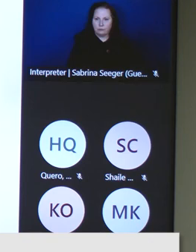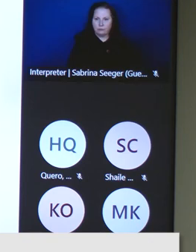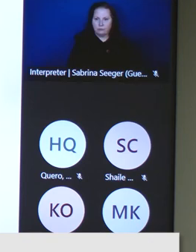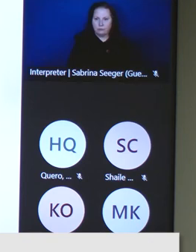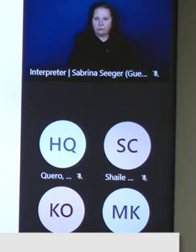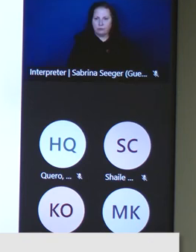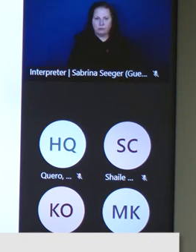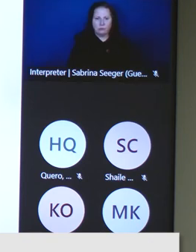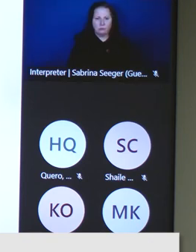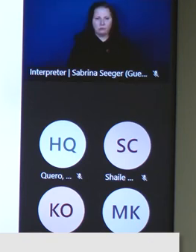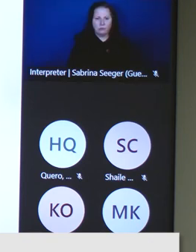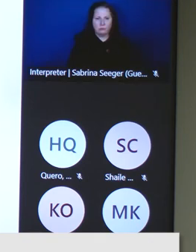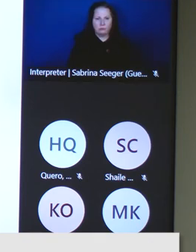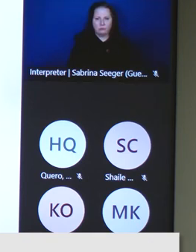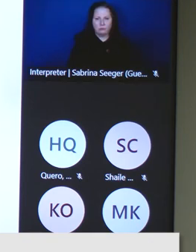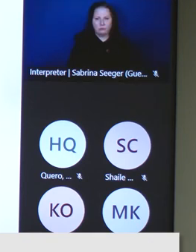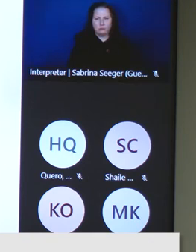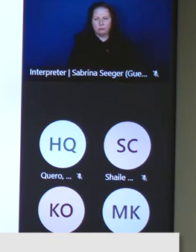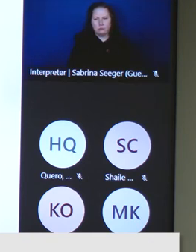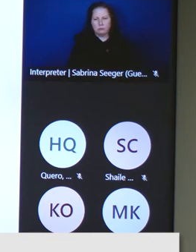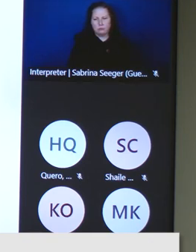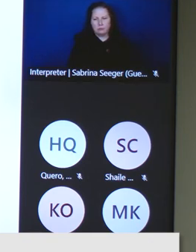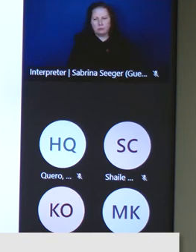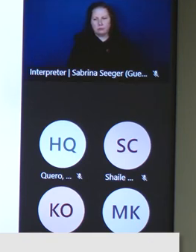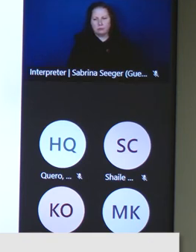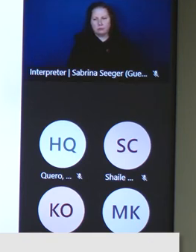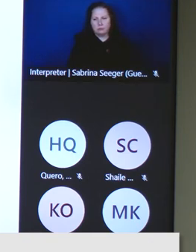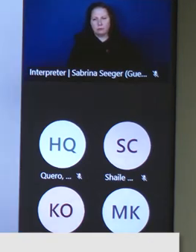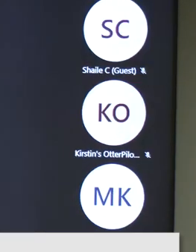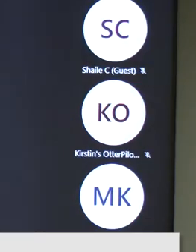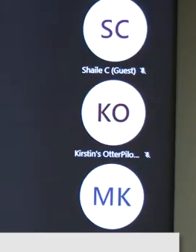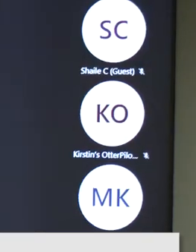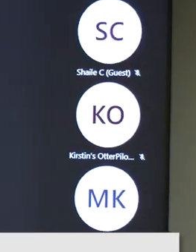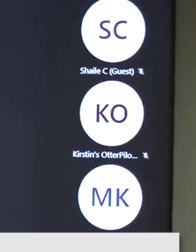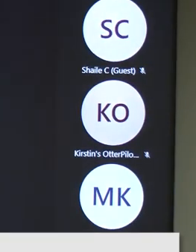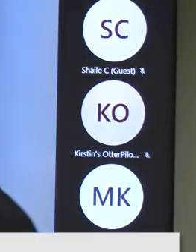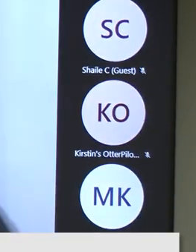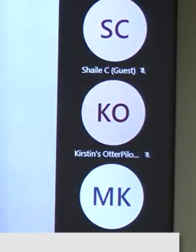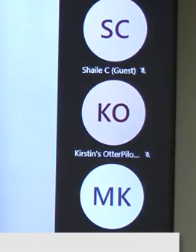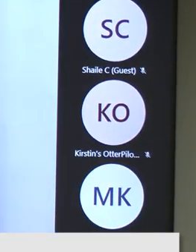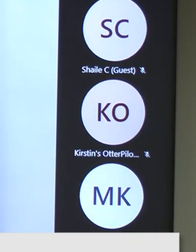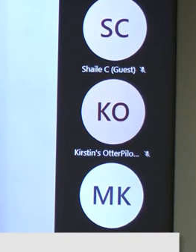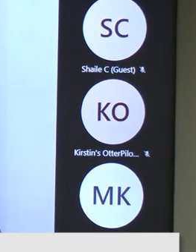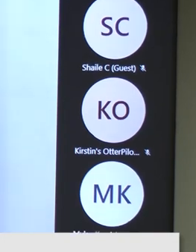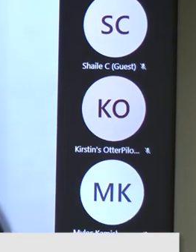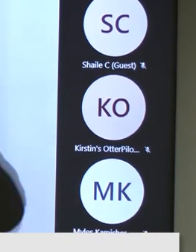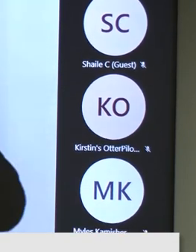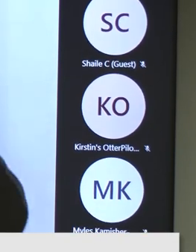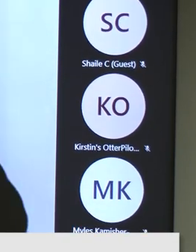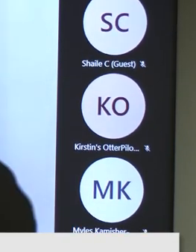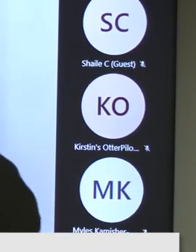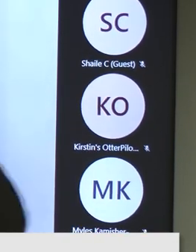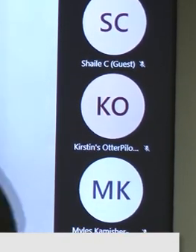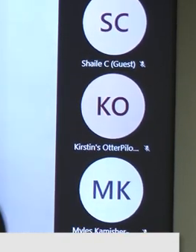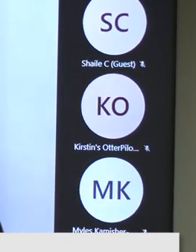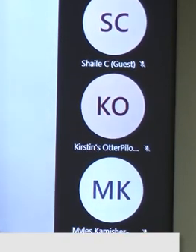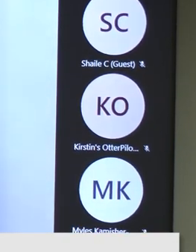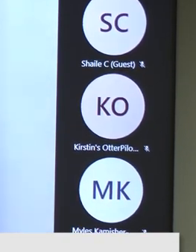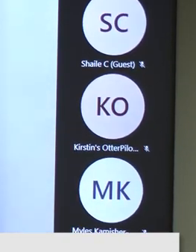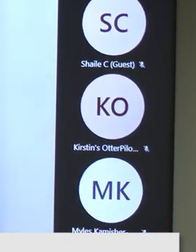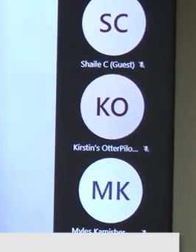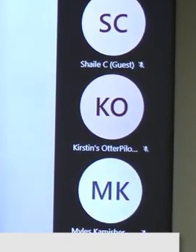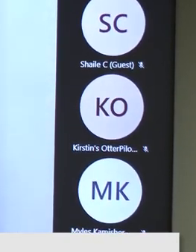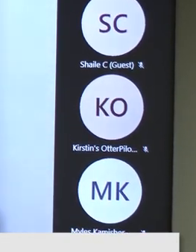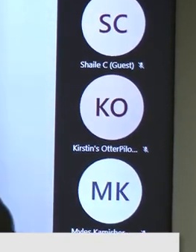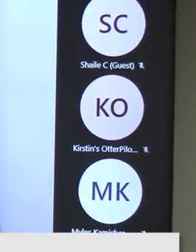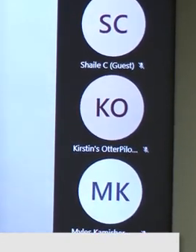comments civil and start with three minutes till we get everyone, then we may come back to you if there's more